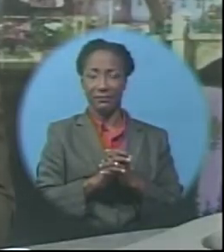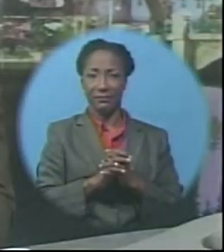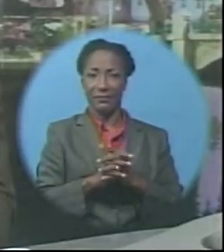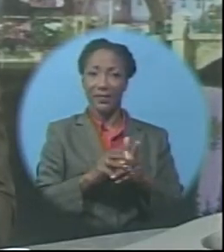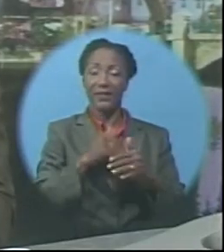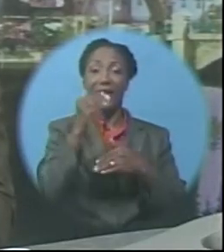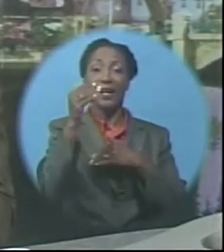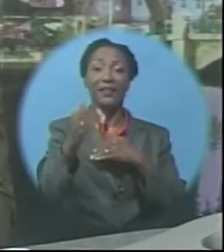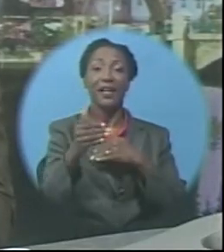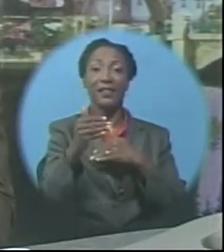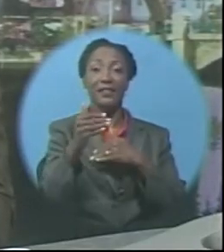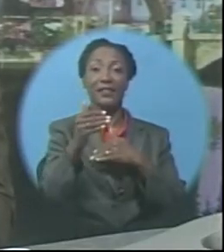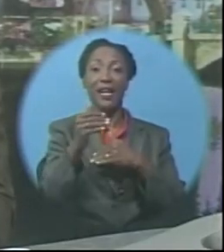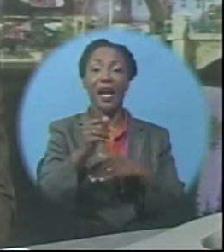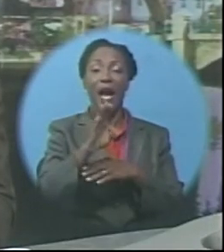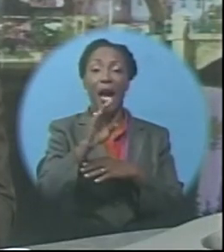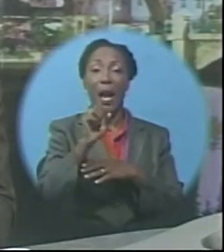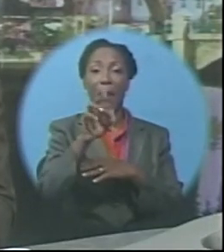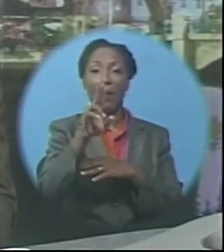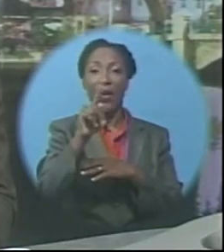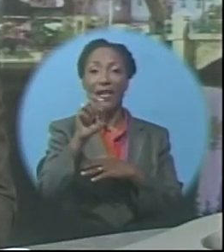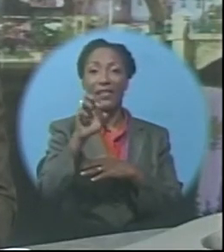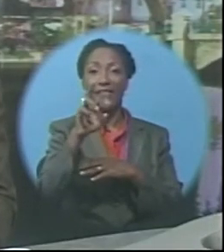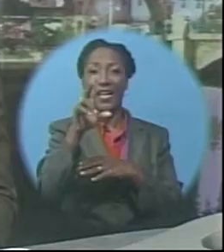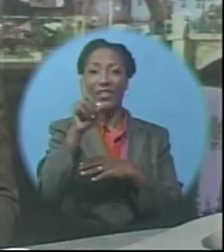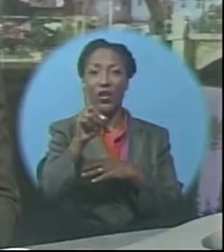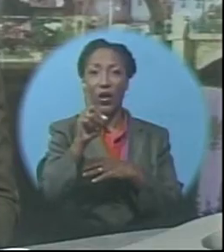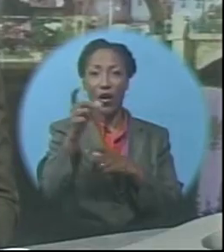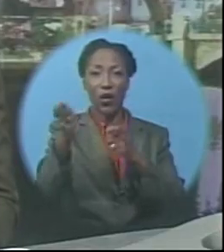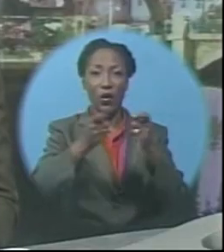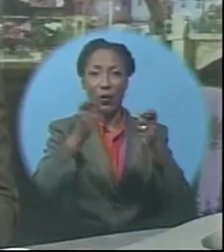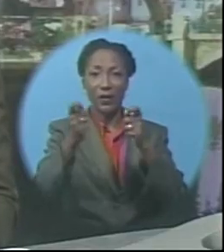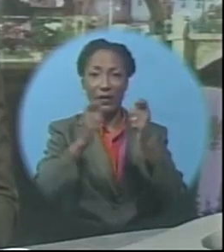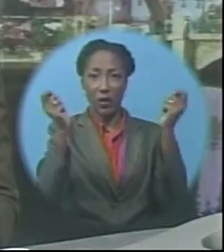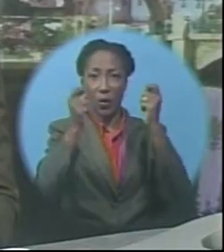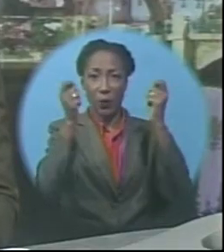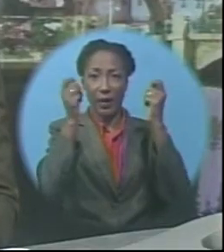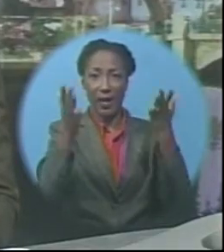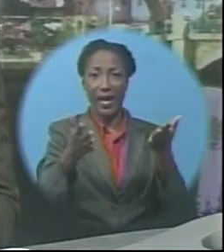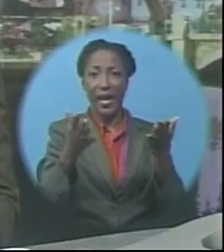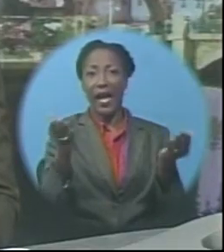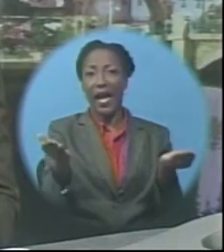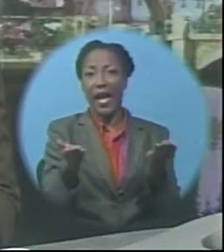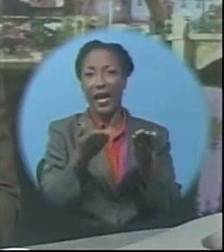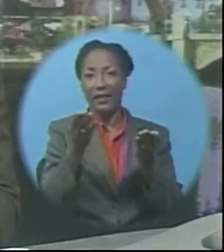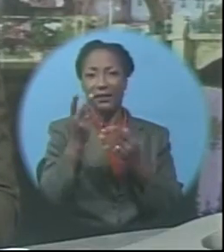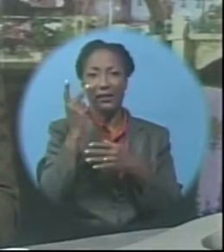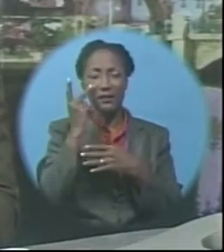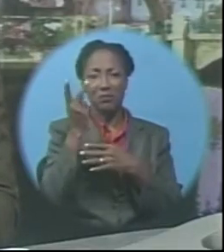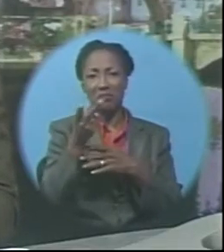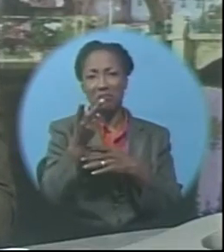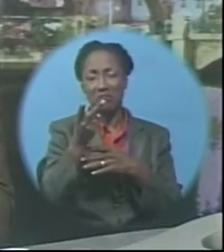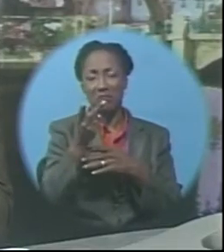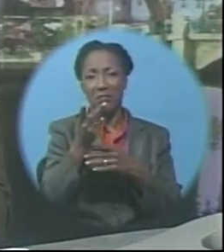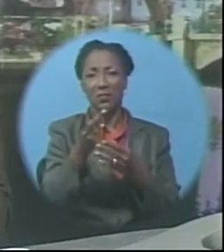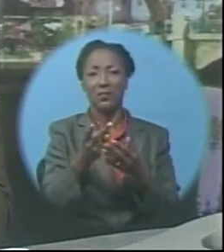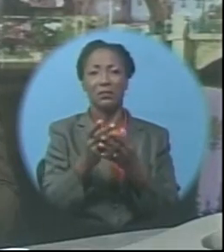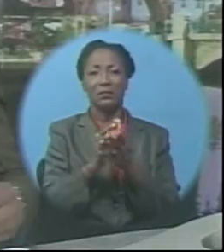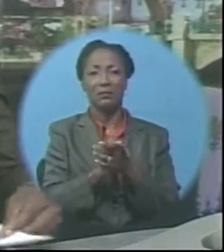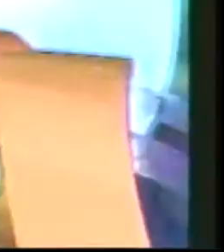Coming up, a local bartender reigns supreme in the region and a local charity seeing a fall-off in donations. Stay with us.